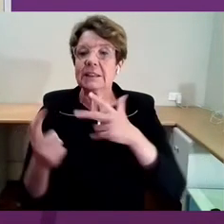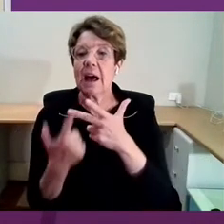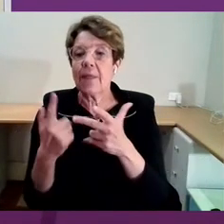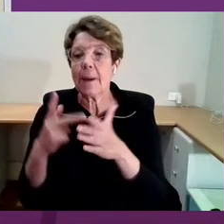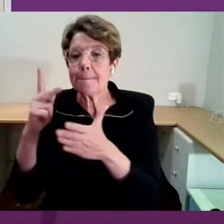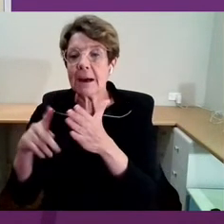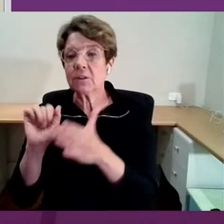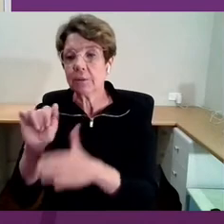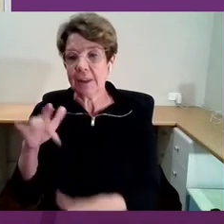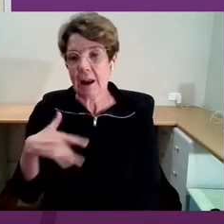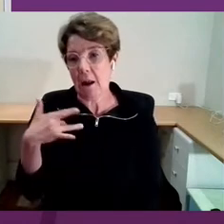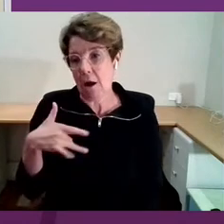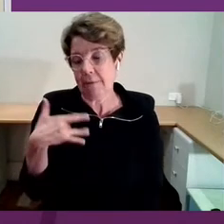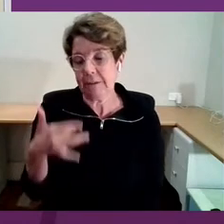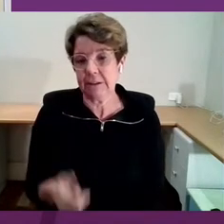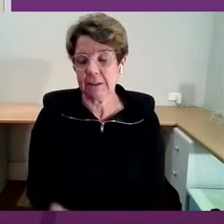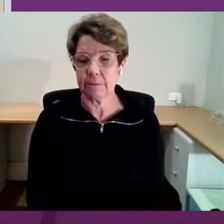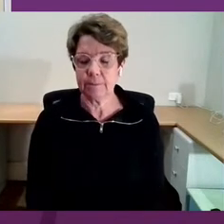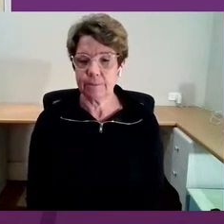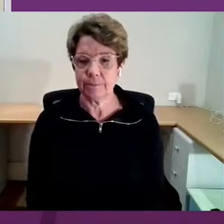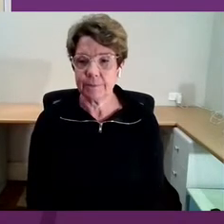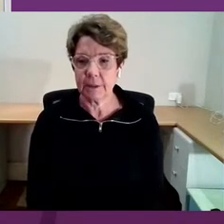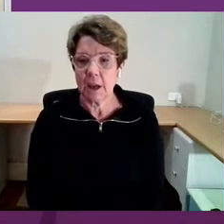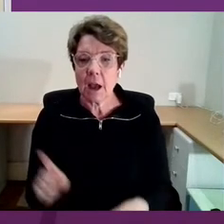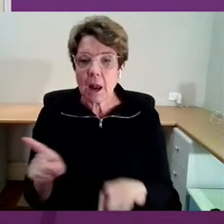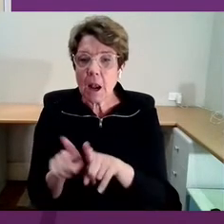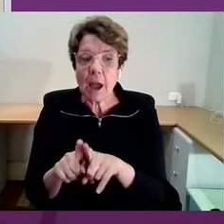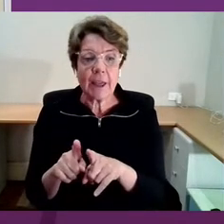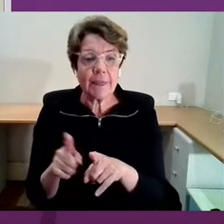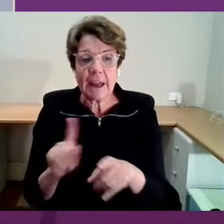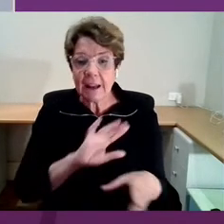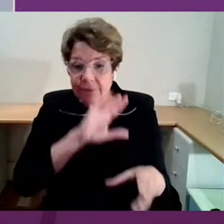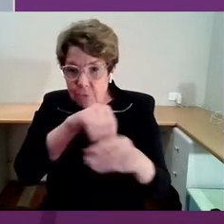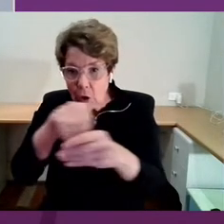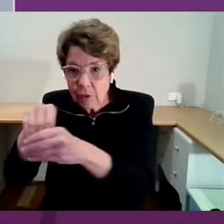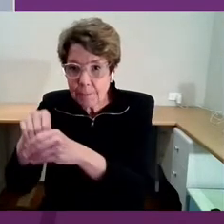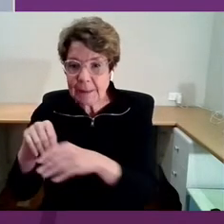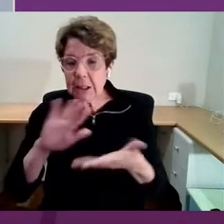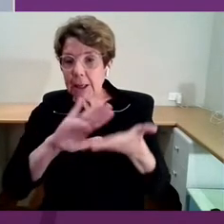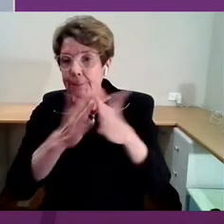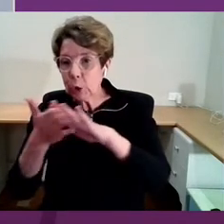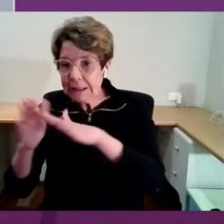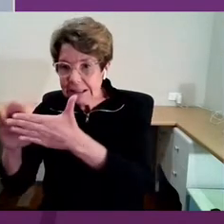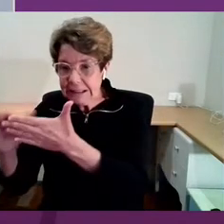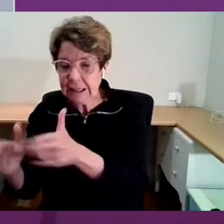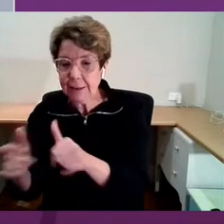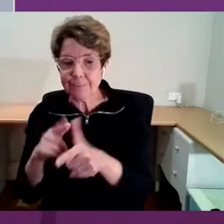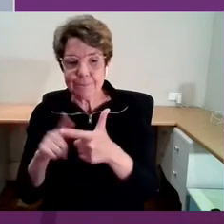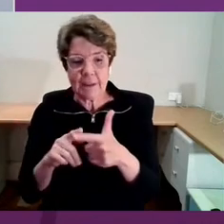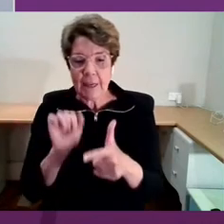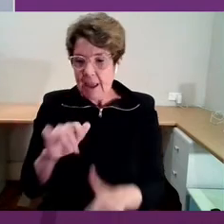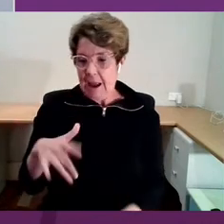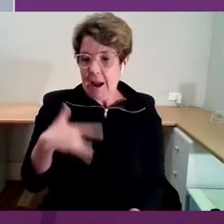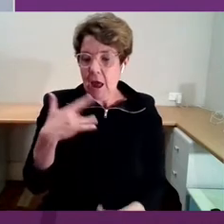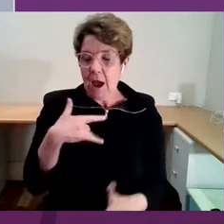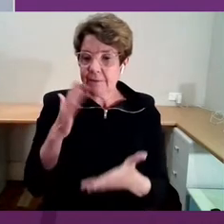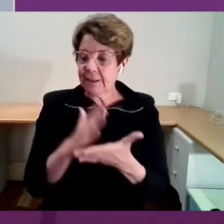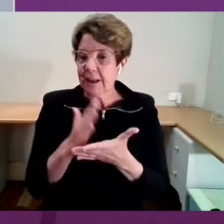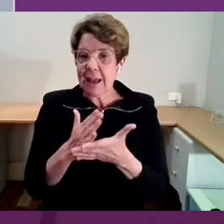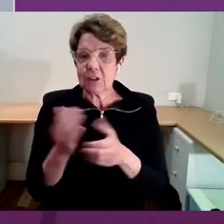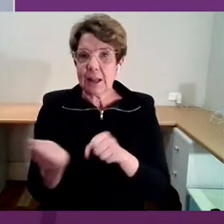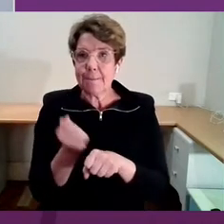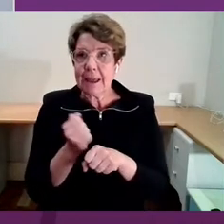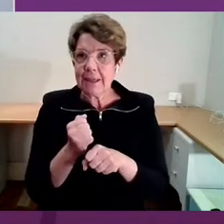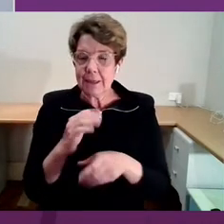parts of their lives that take them into community, the parts of their lives that lift them outside of themselves and